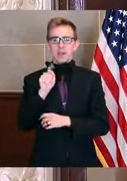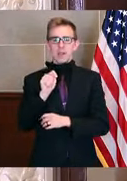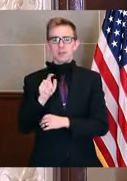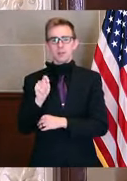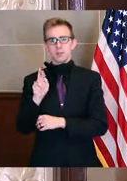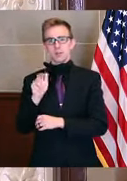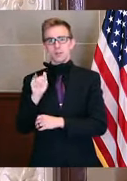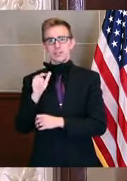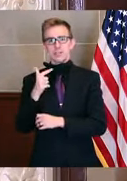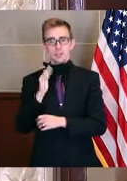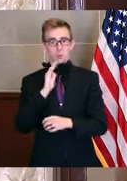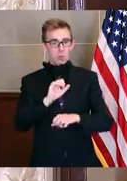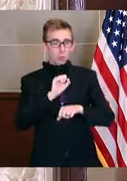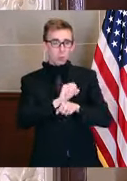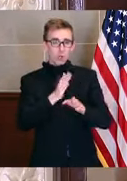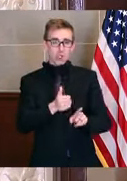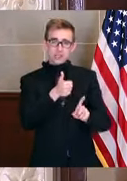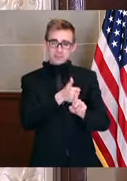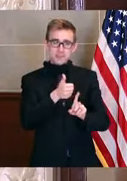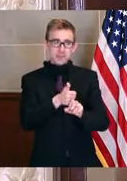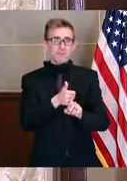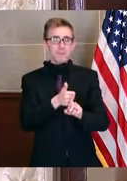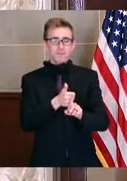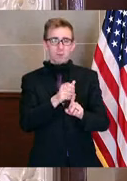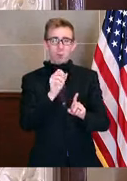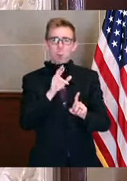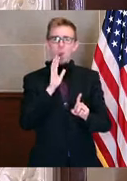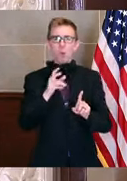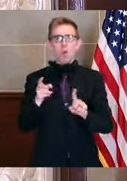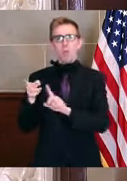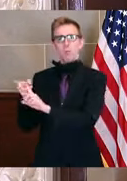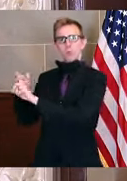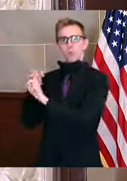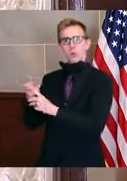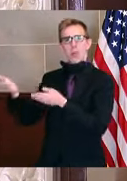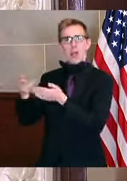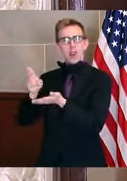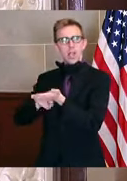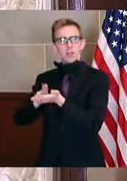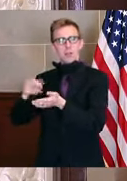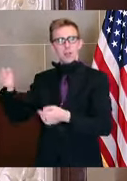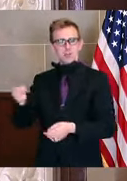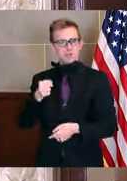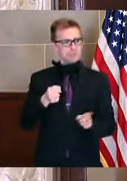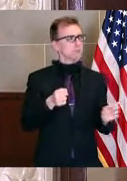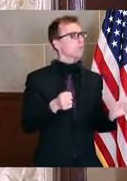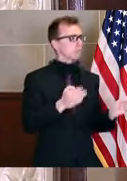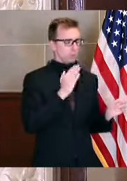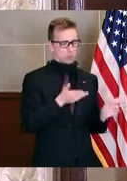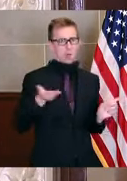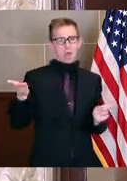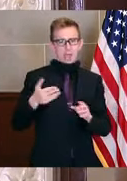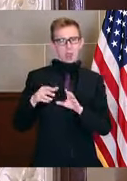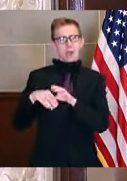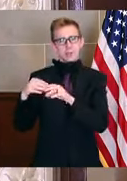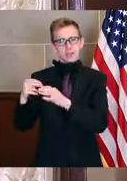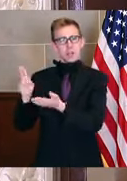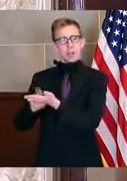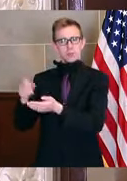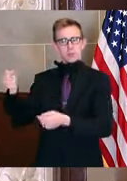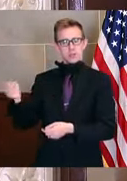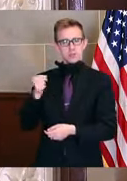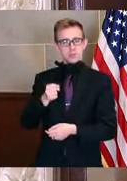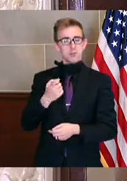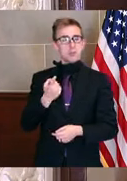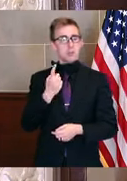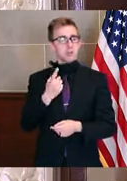workers that will be doing that tracing, or will you be recruiting outside people to do that? Sure. We'll be recruiting outside. one of the things that's happened in this situation